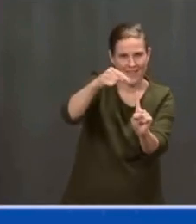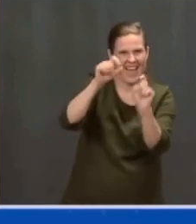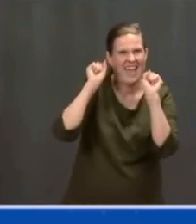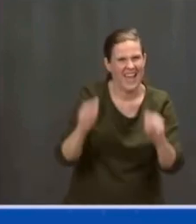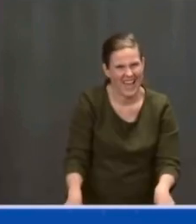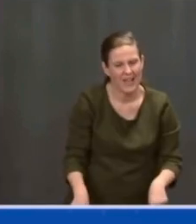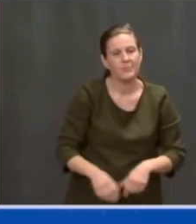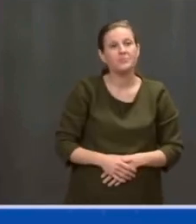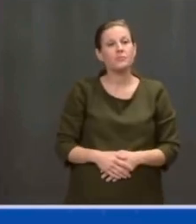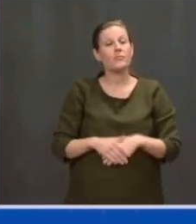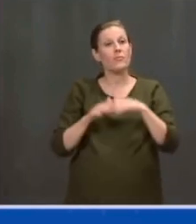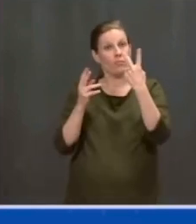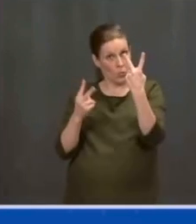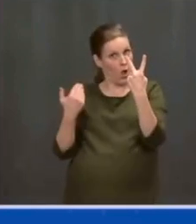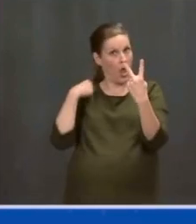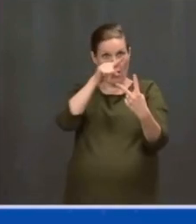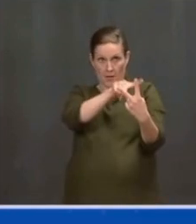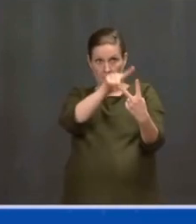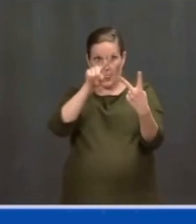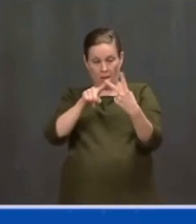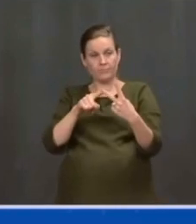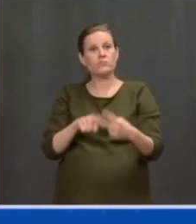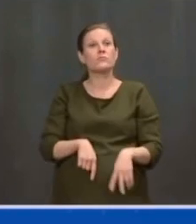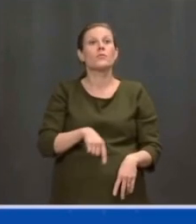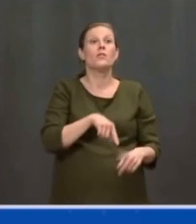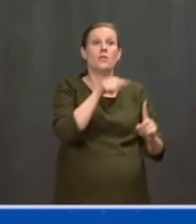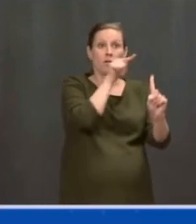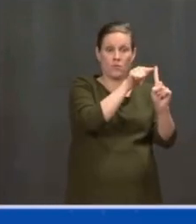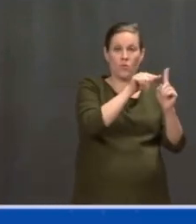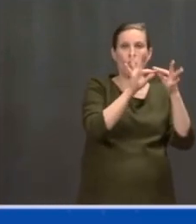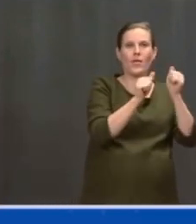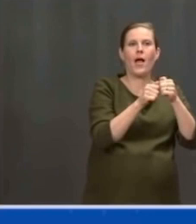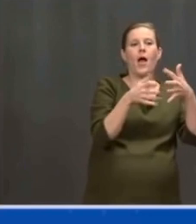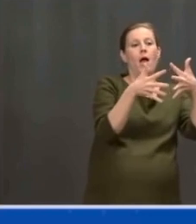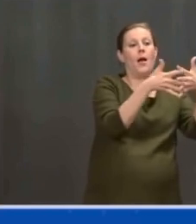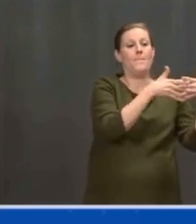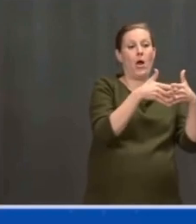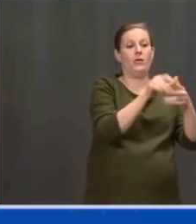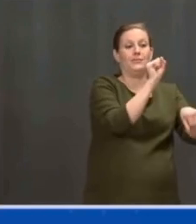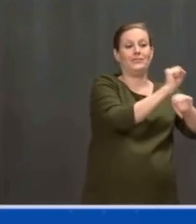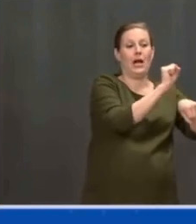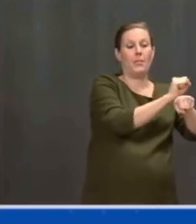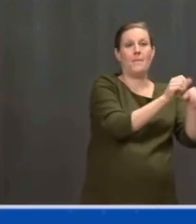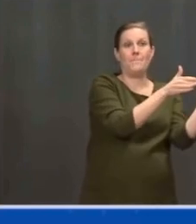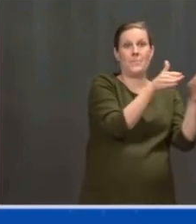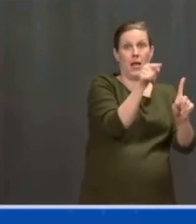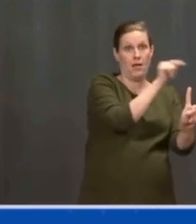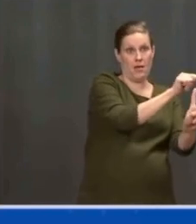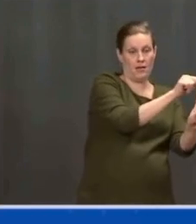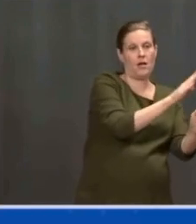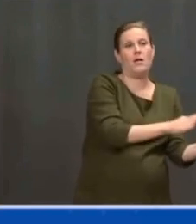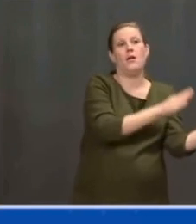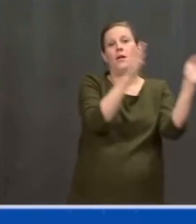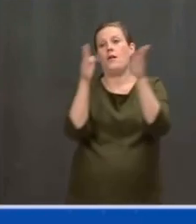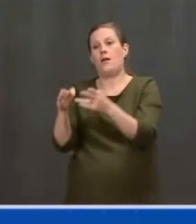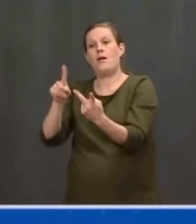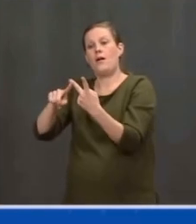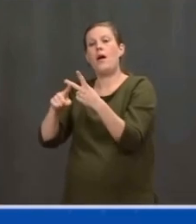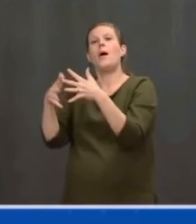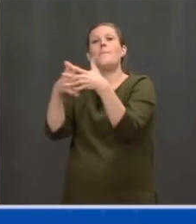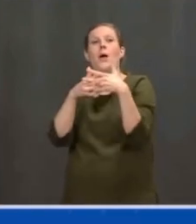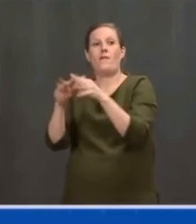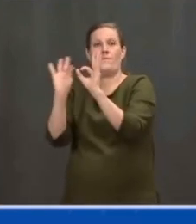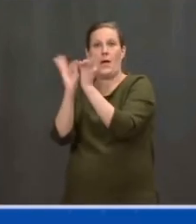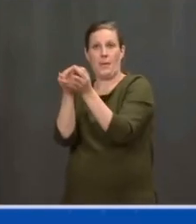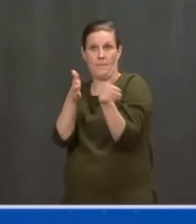Jobs Plan and the American Families Plan. Both are essential to our economic future. In a few